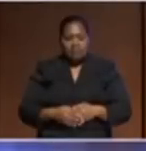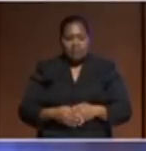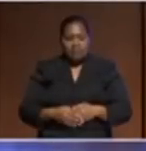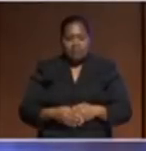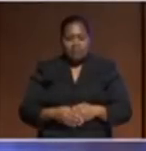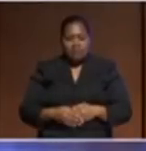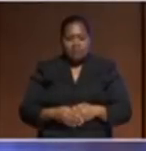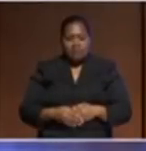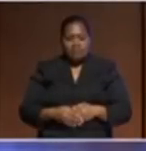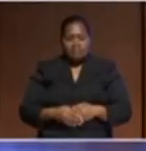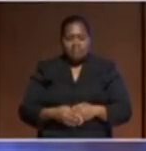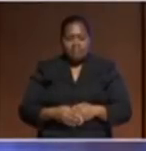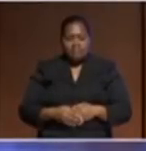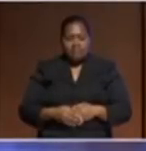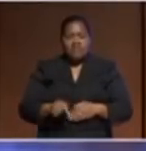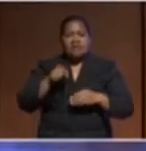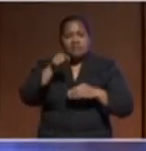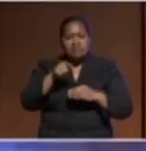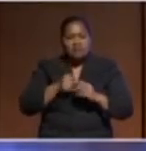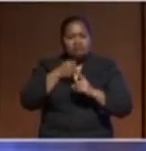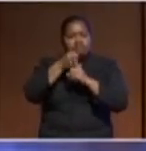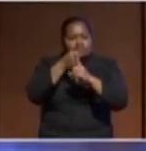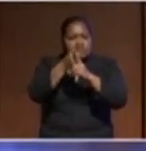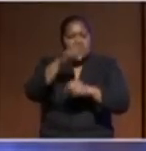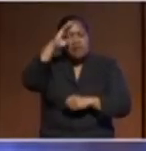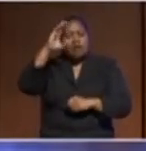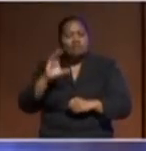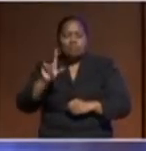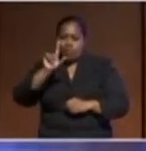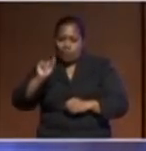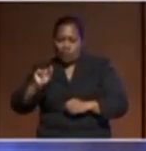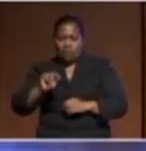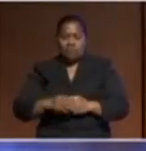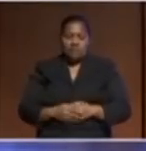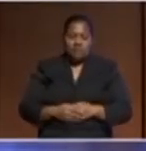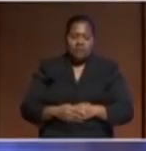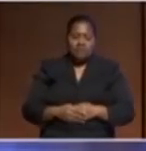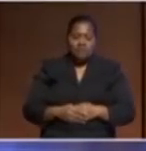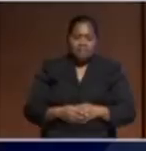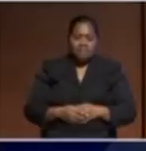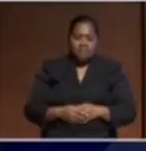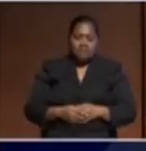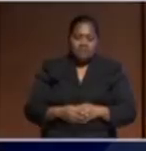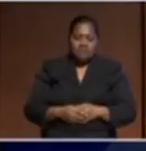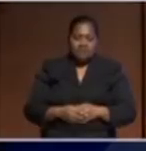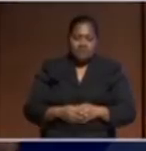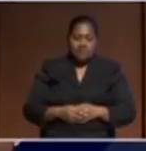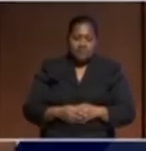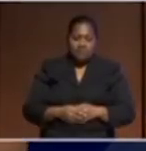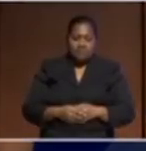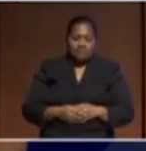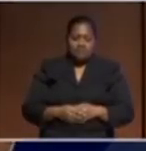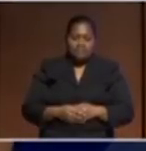countries are doing before we imagine about deep secret mining